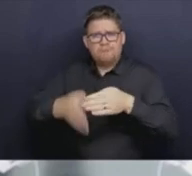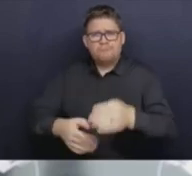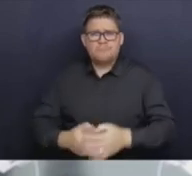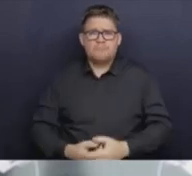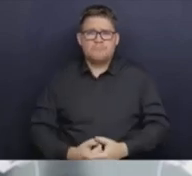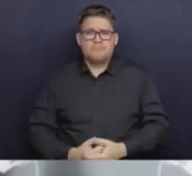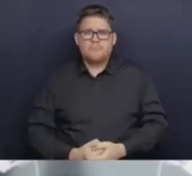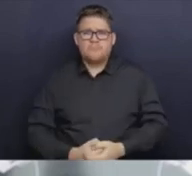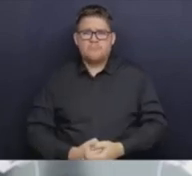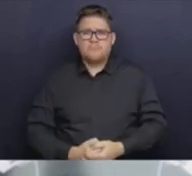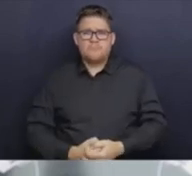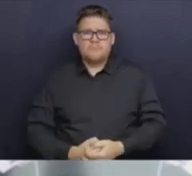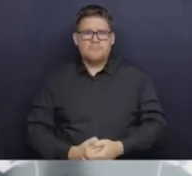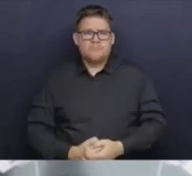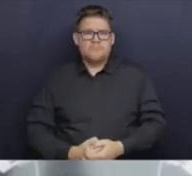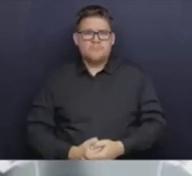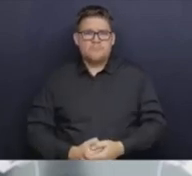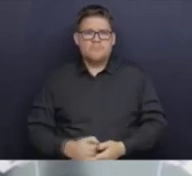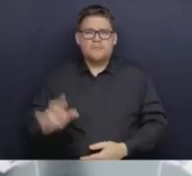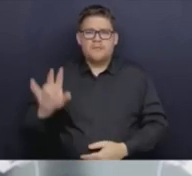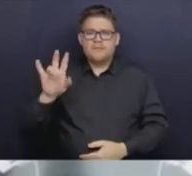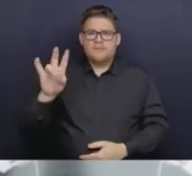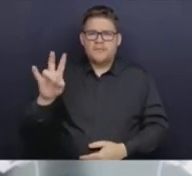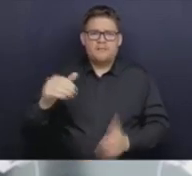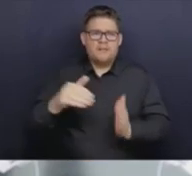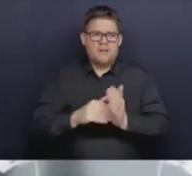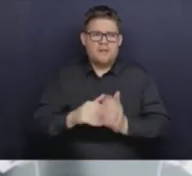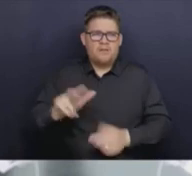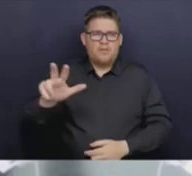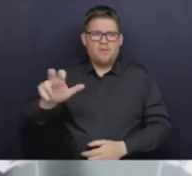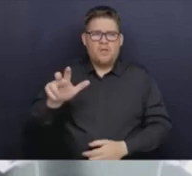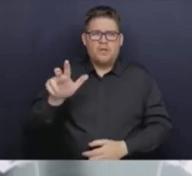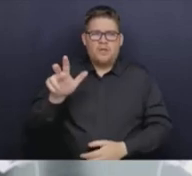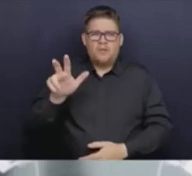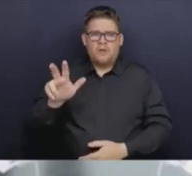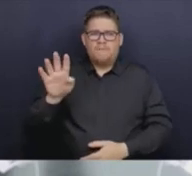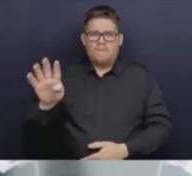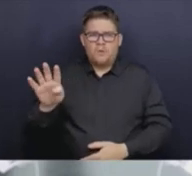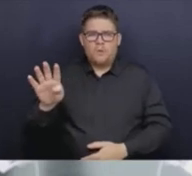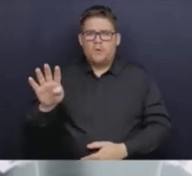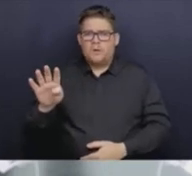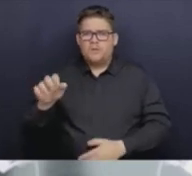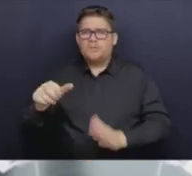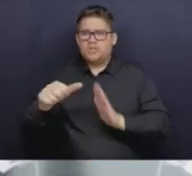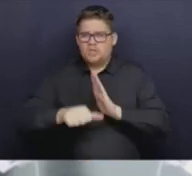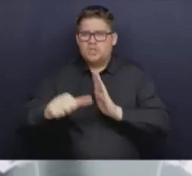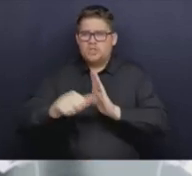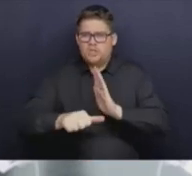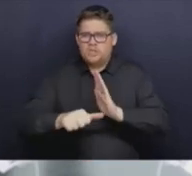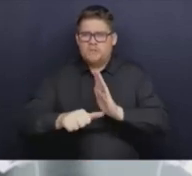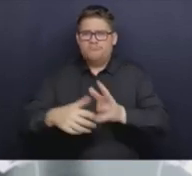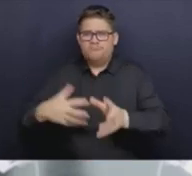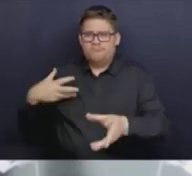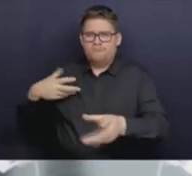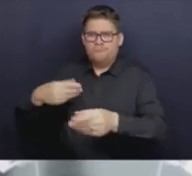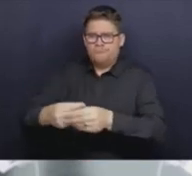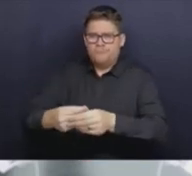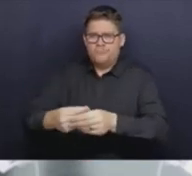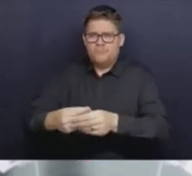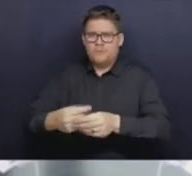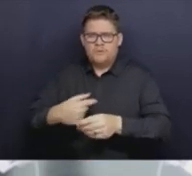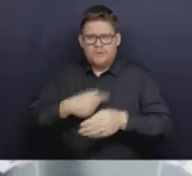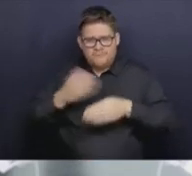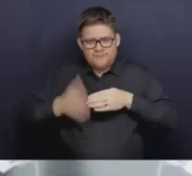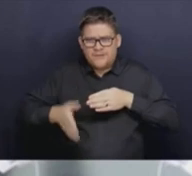,463 surgeries in a time when many of you and many people were reporting the challenges of the health care system. We were completing more